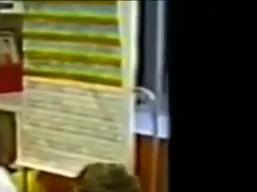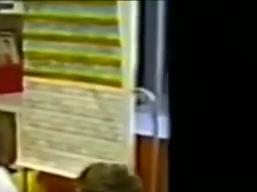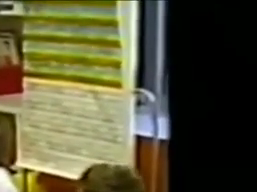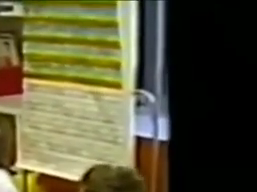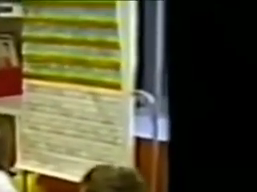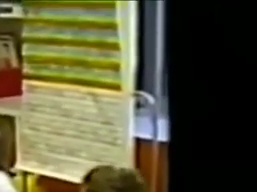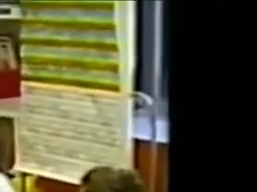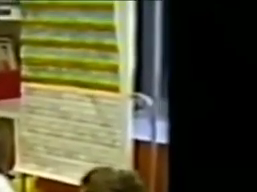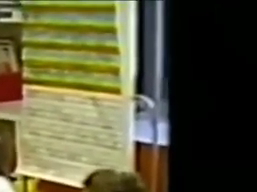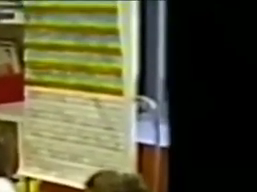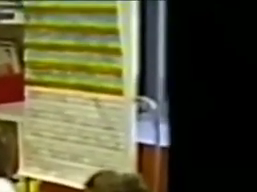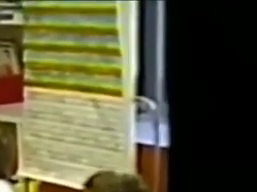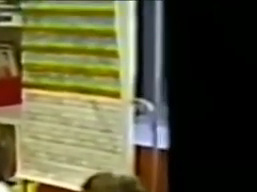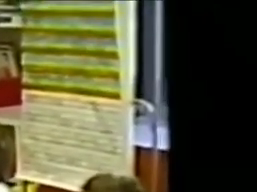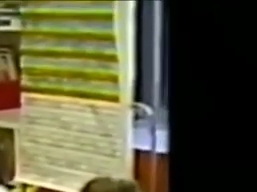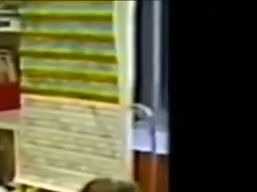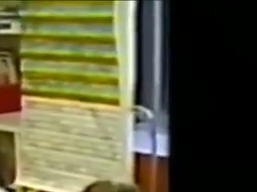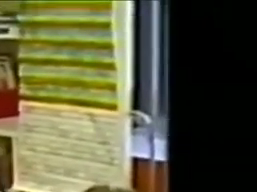They were artificial.